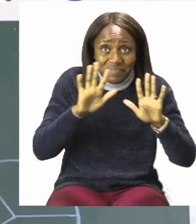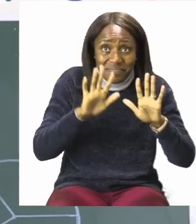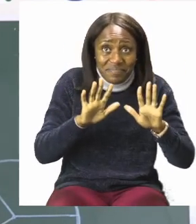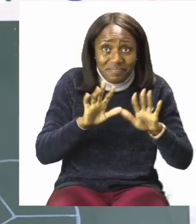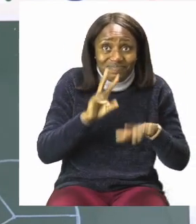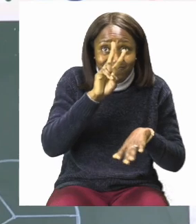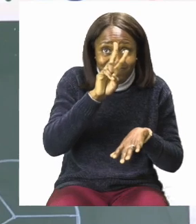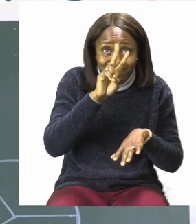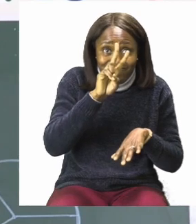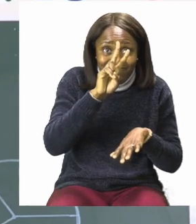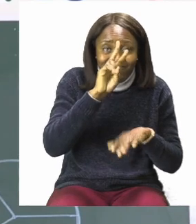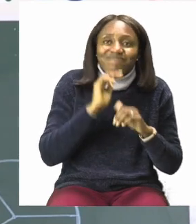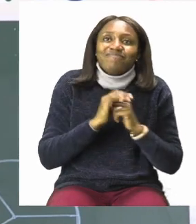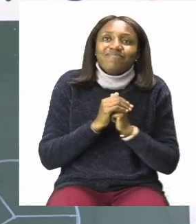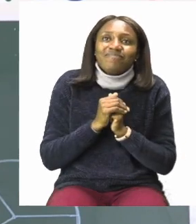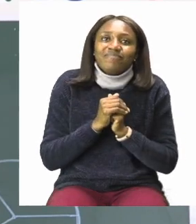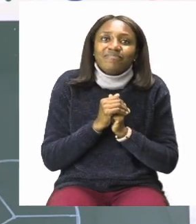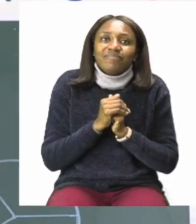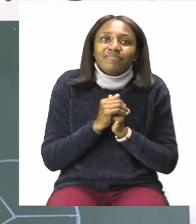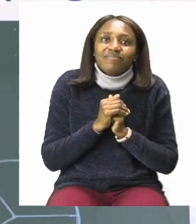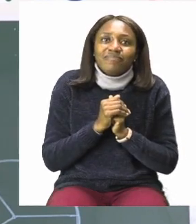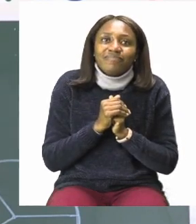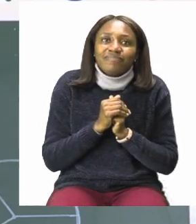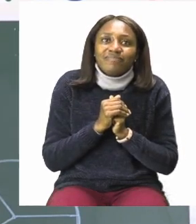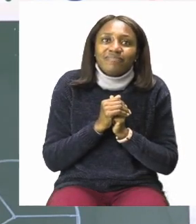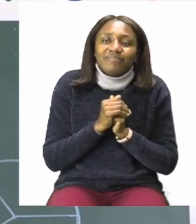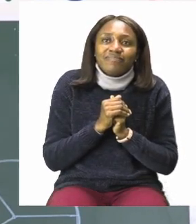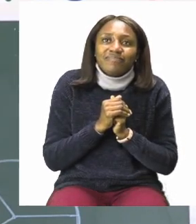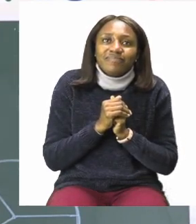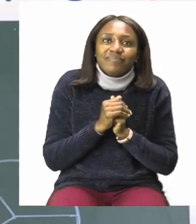now I am coloring in a second quarter.